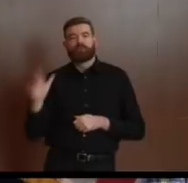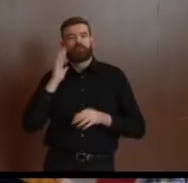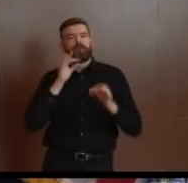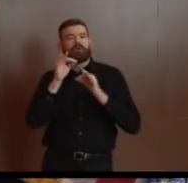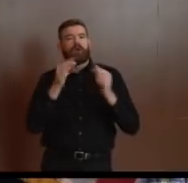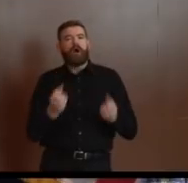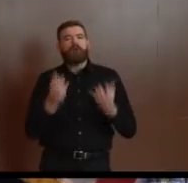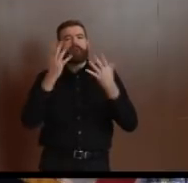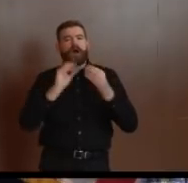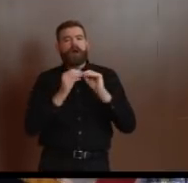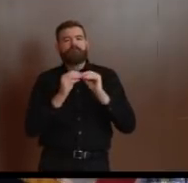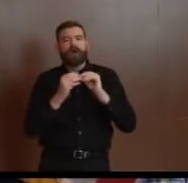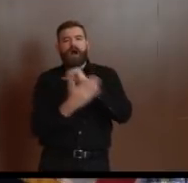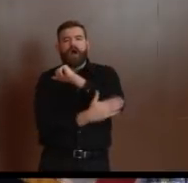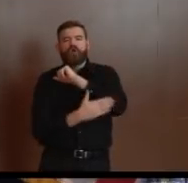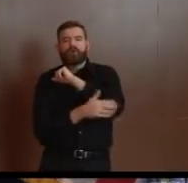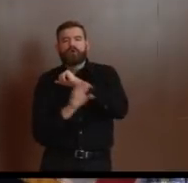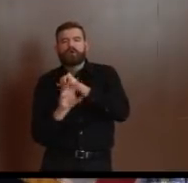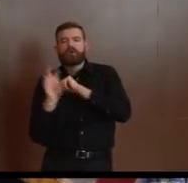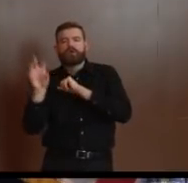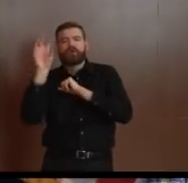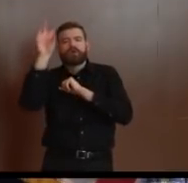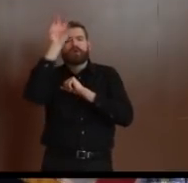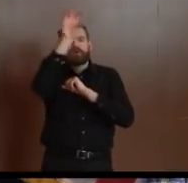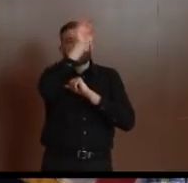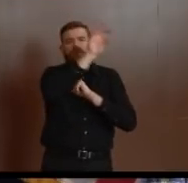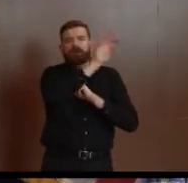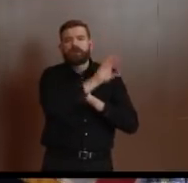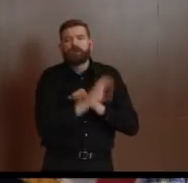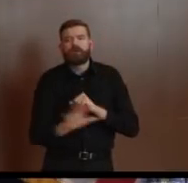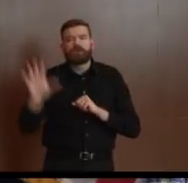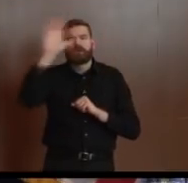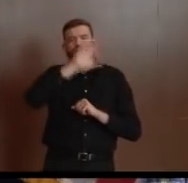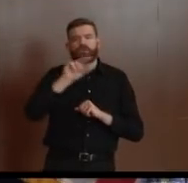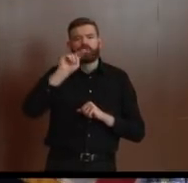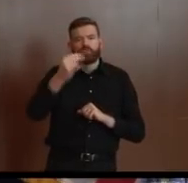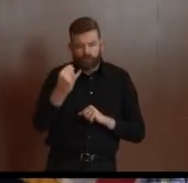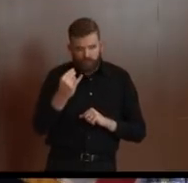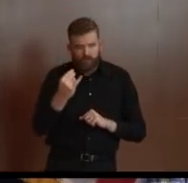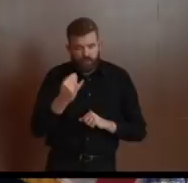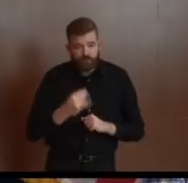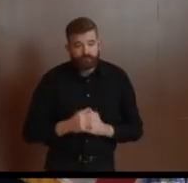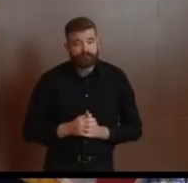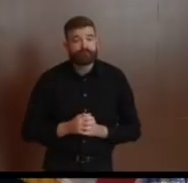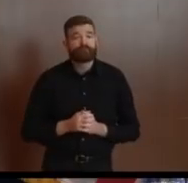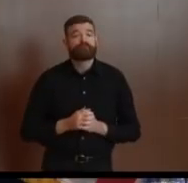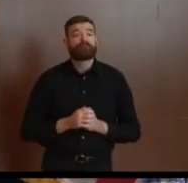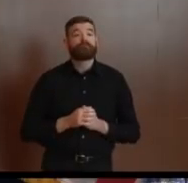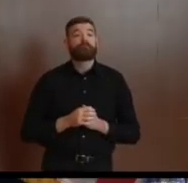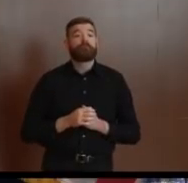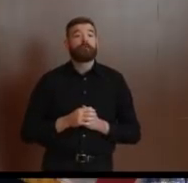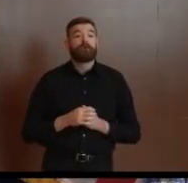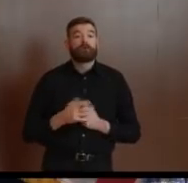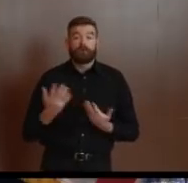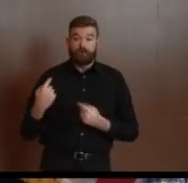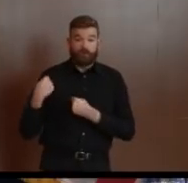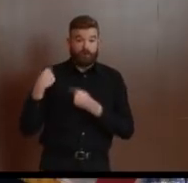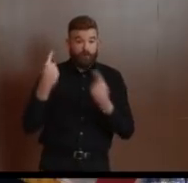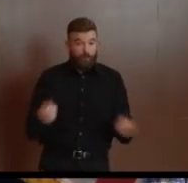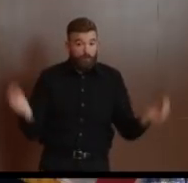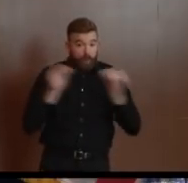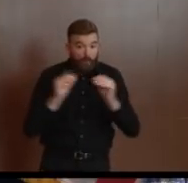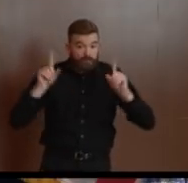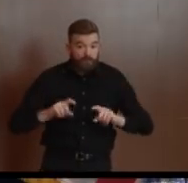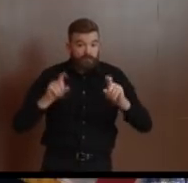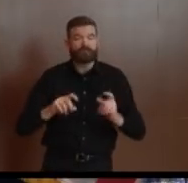on. And we've said all along, as the testing regime expands, we're going to see these numbers go up in a big